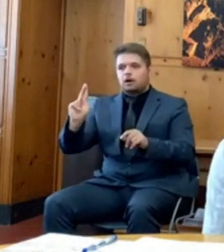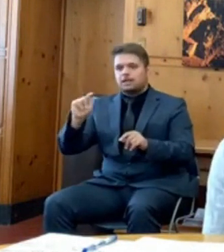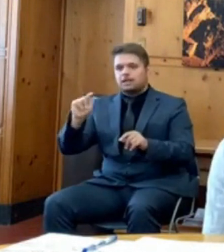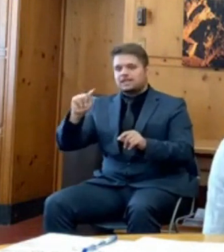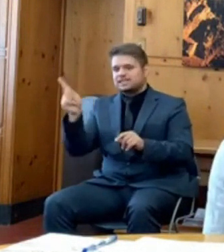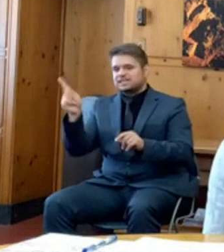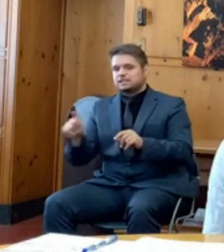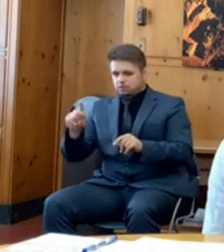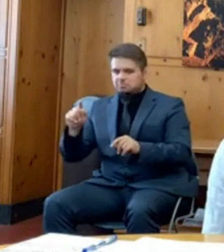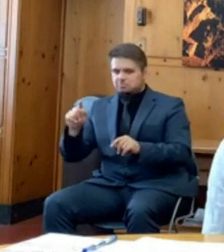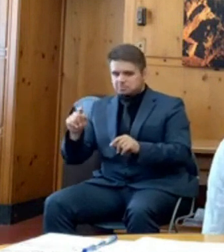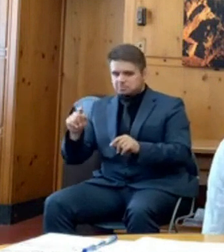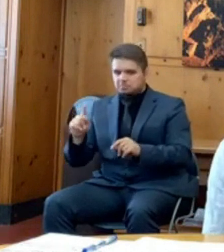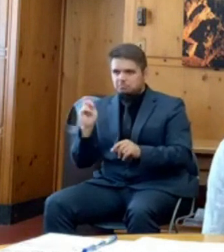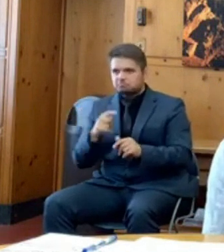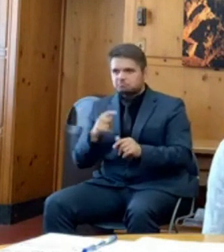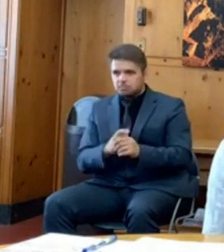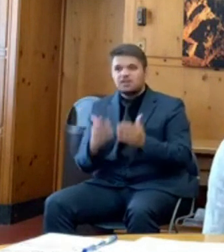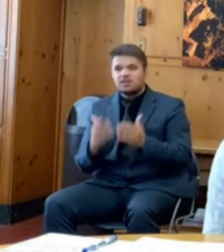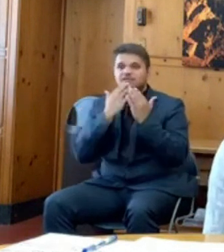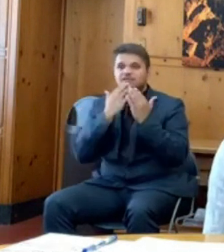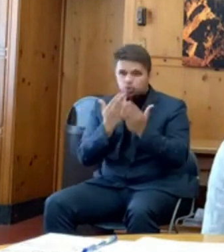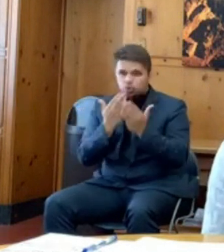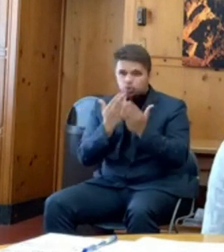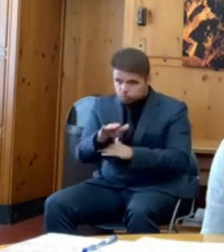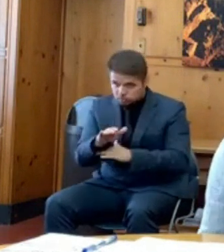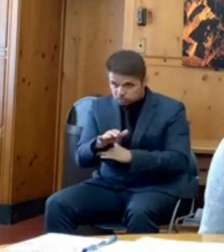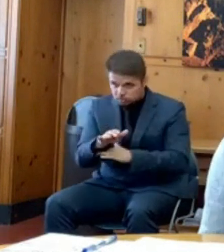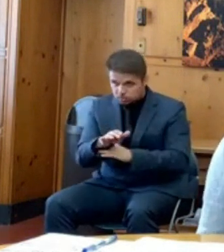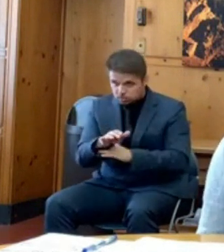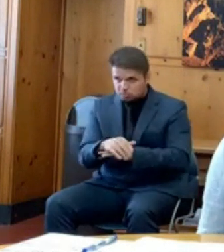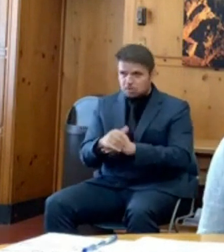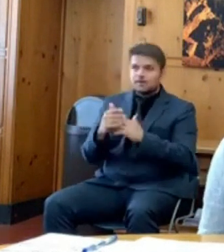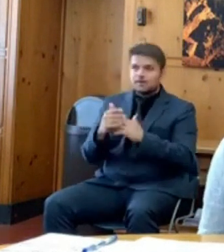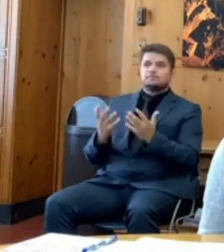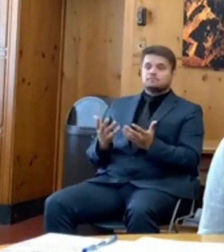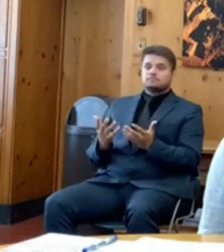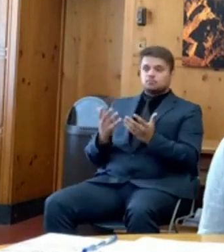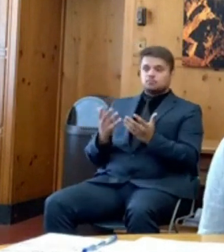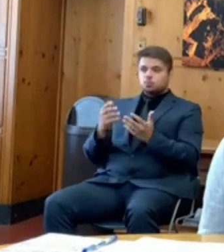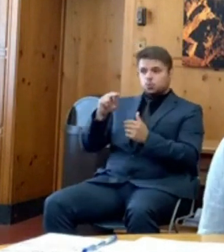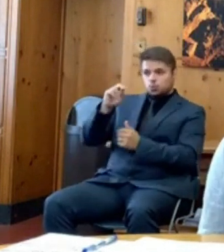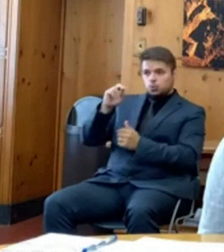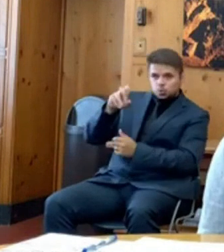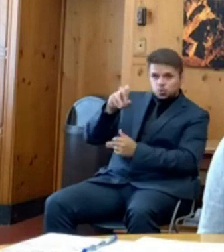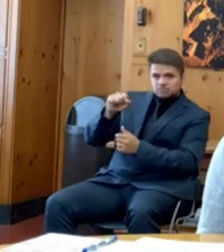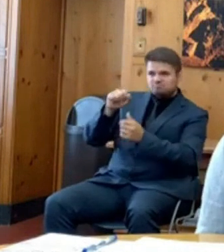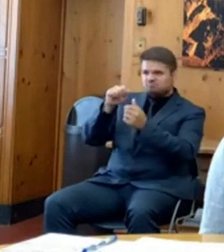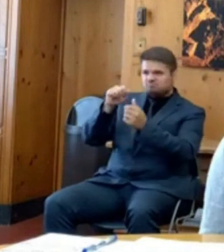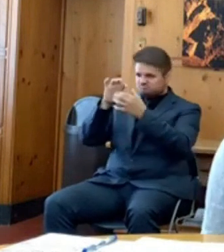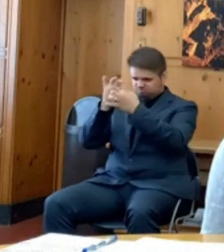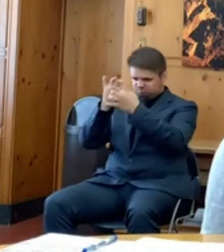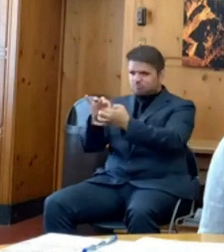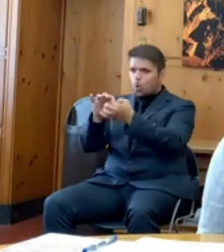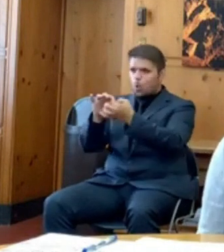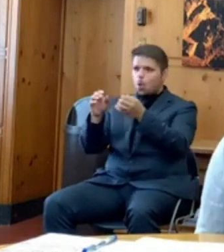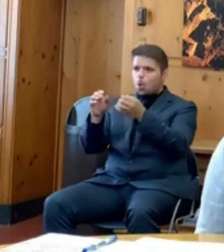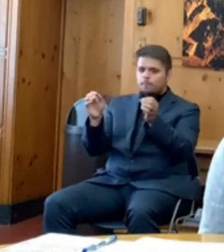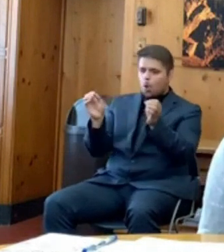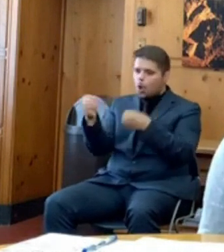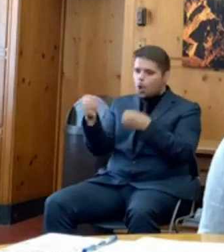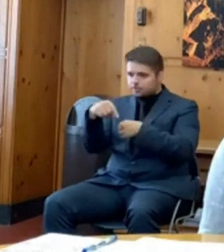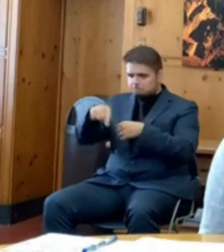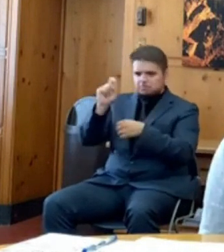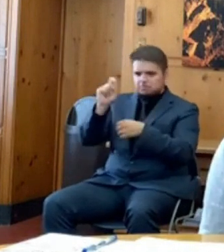Good afternoon, Governor. Is there any word yet on an office mask mandate at this time? My